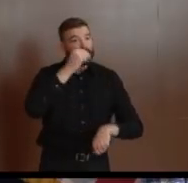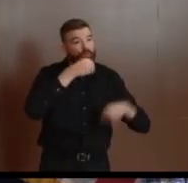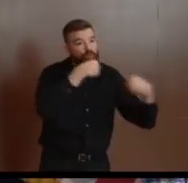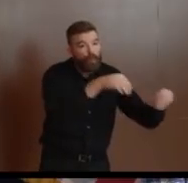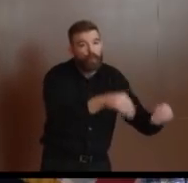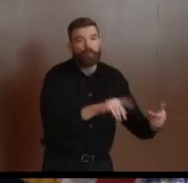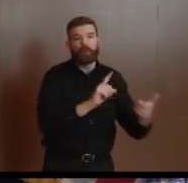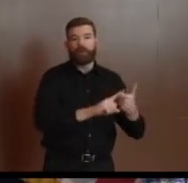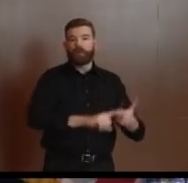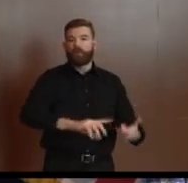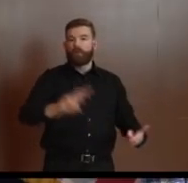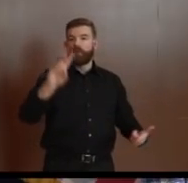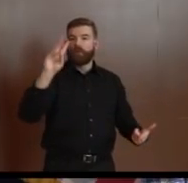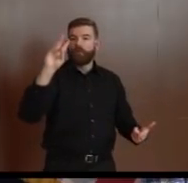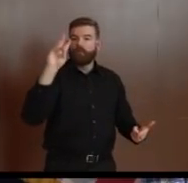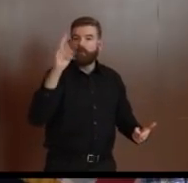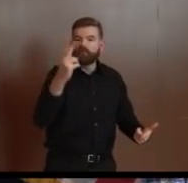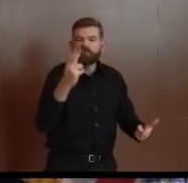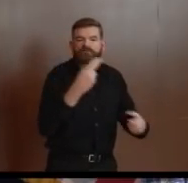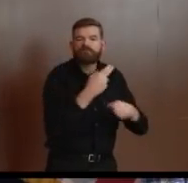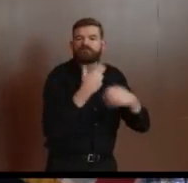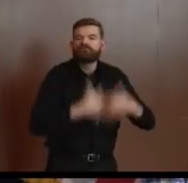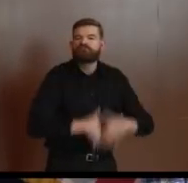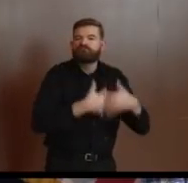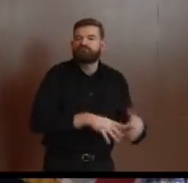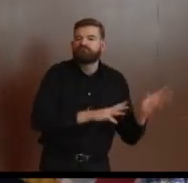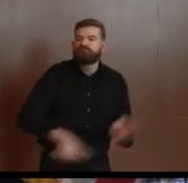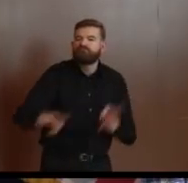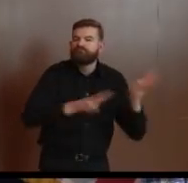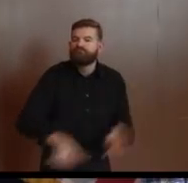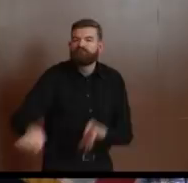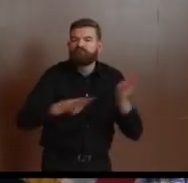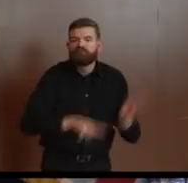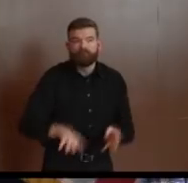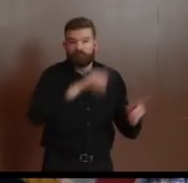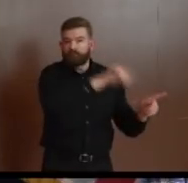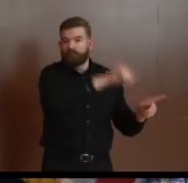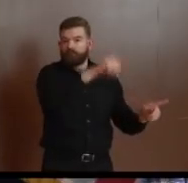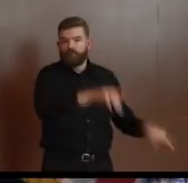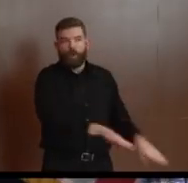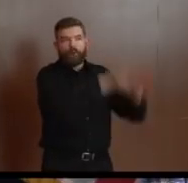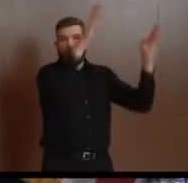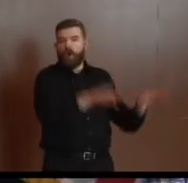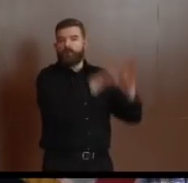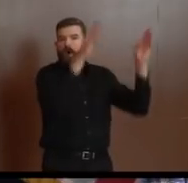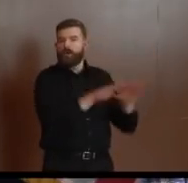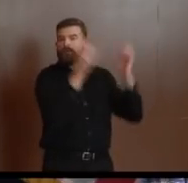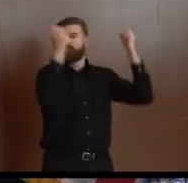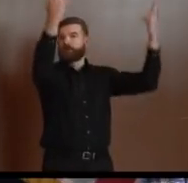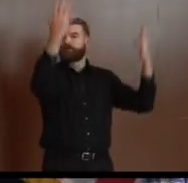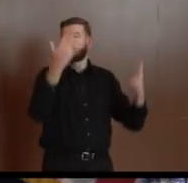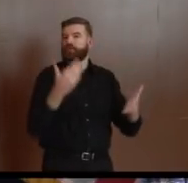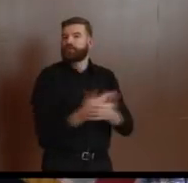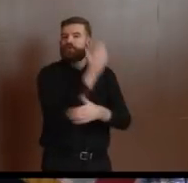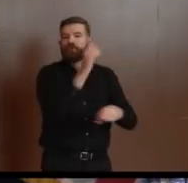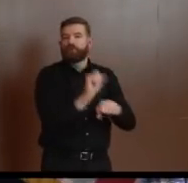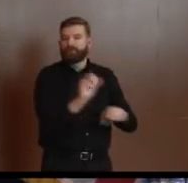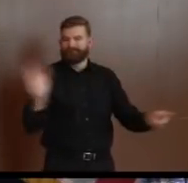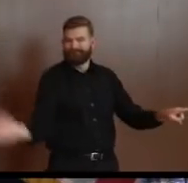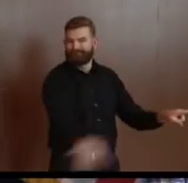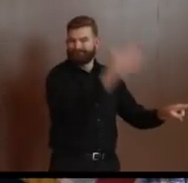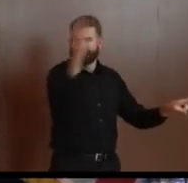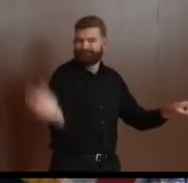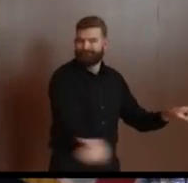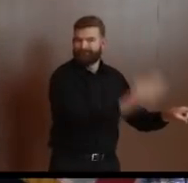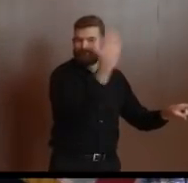and many others. The Department of Labor and the Economic Development Authority have partnered to create a single page where